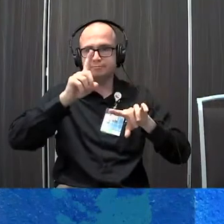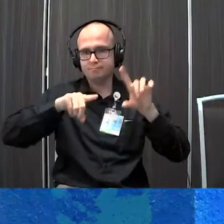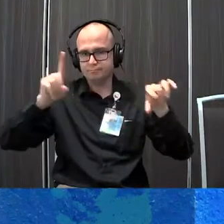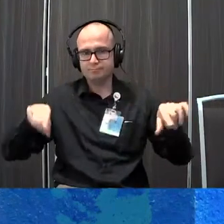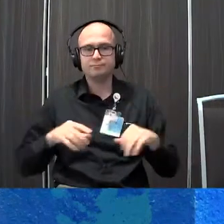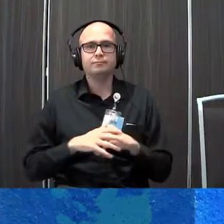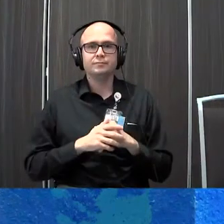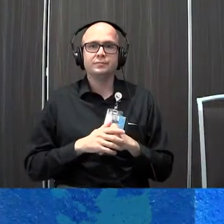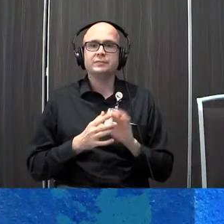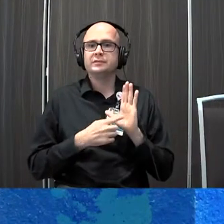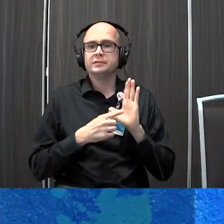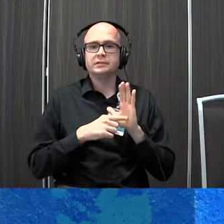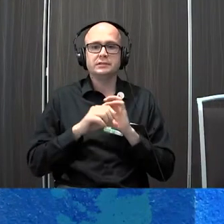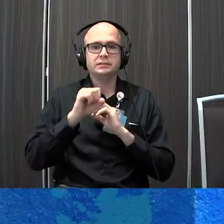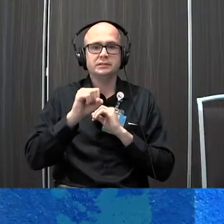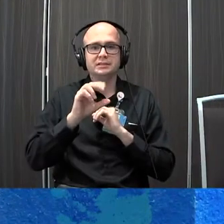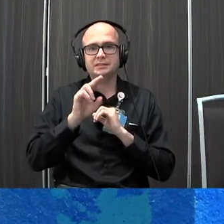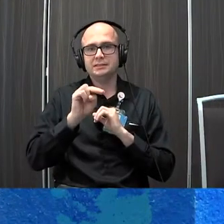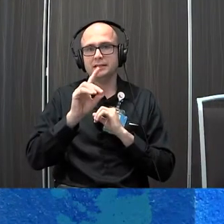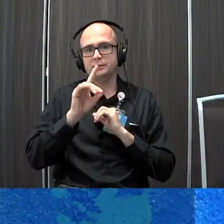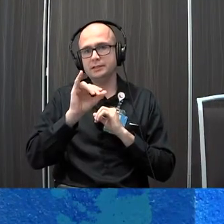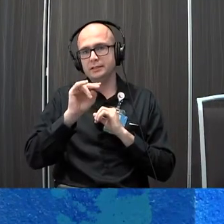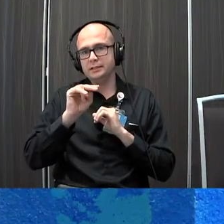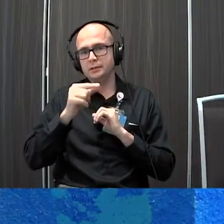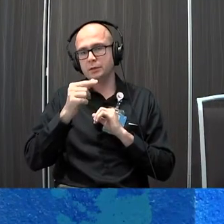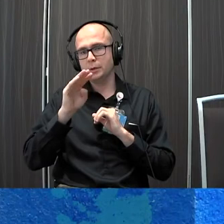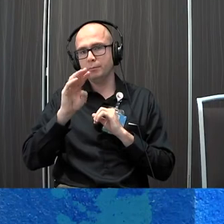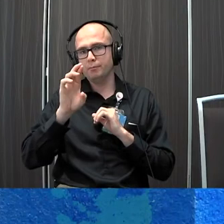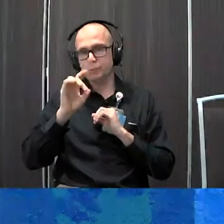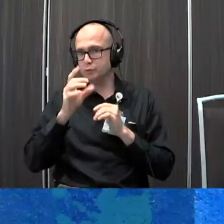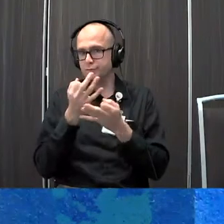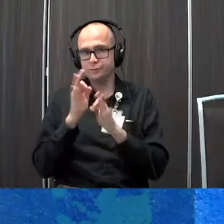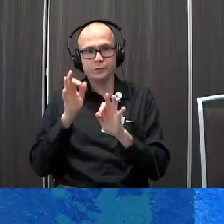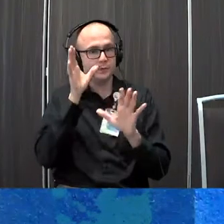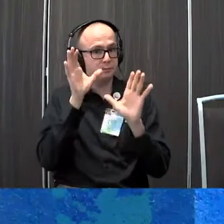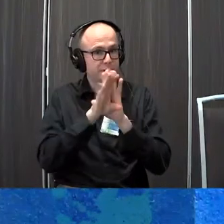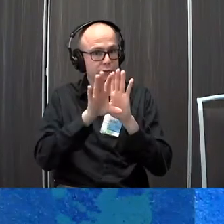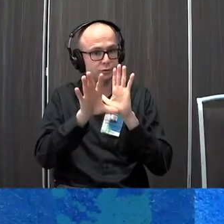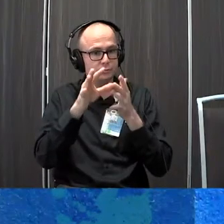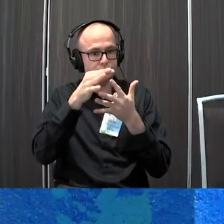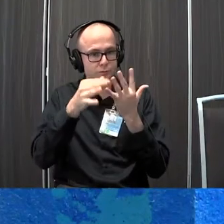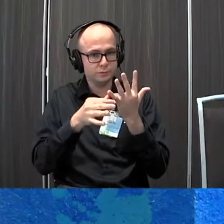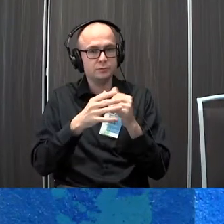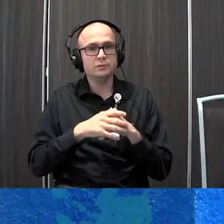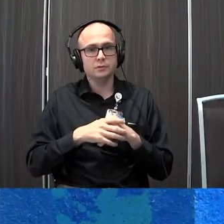for instance the sounding board is a free app that offers simple picture choices and whereas the